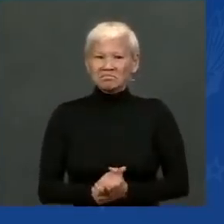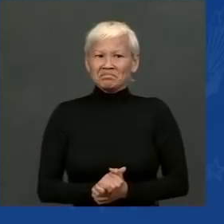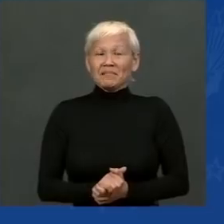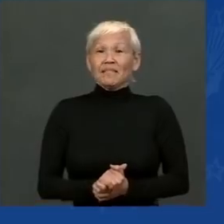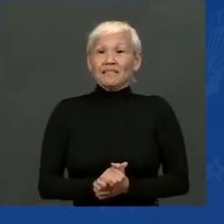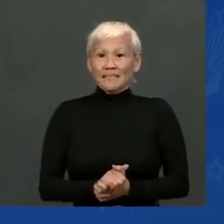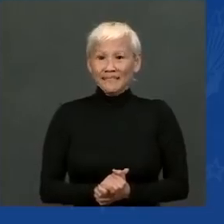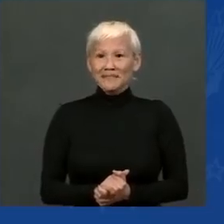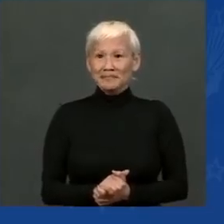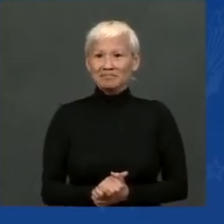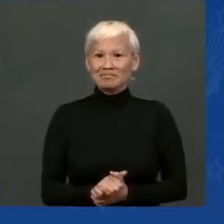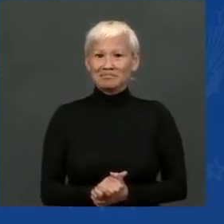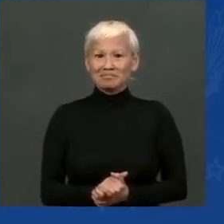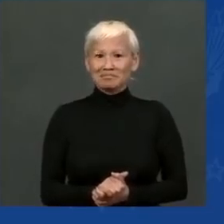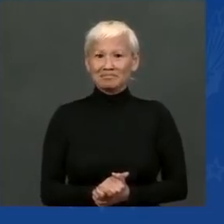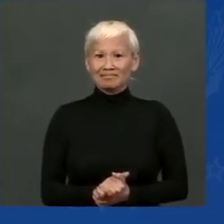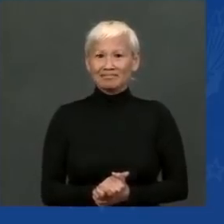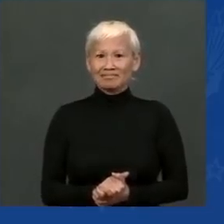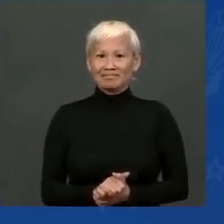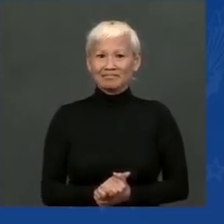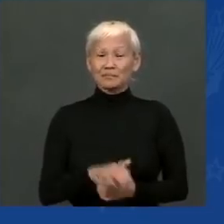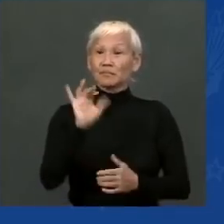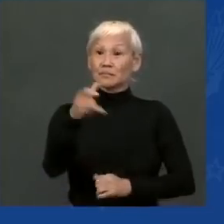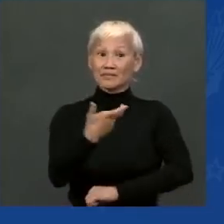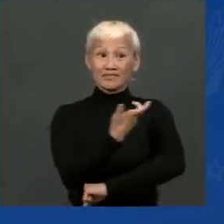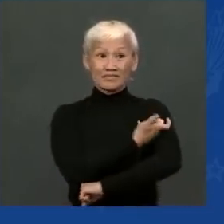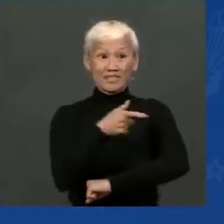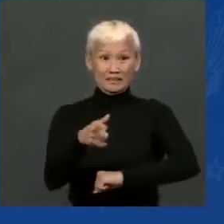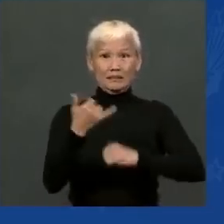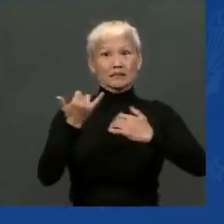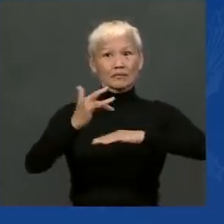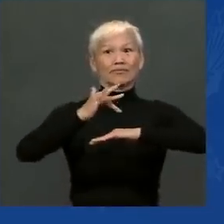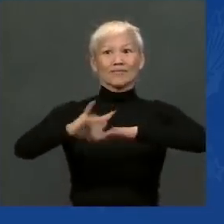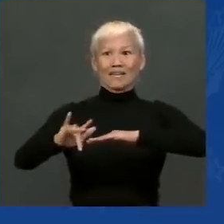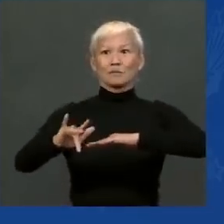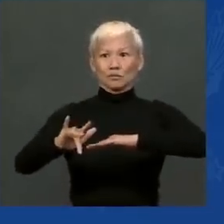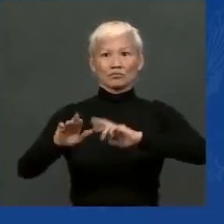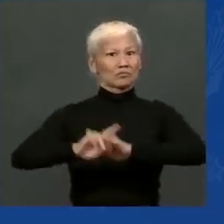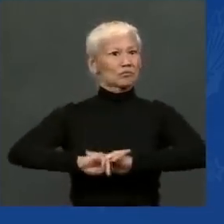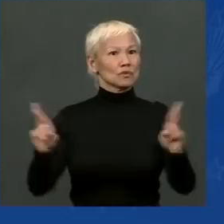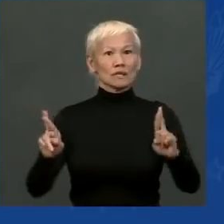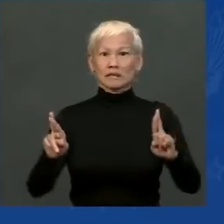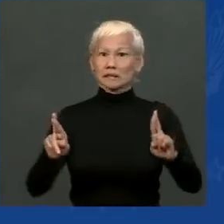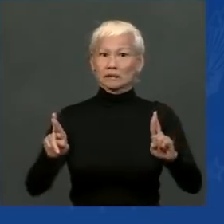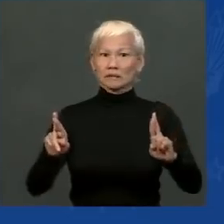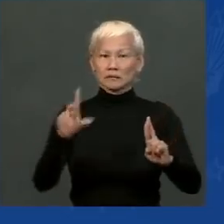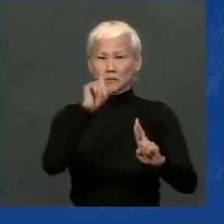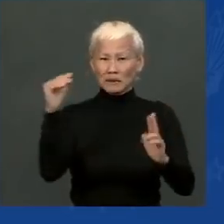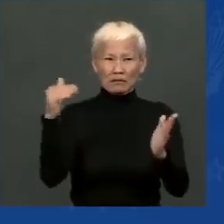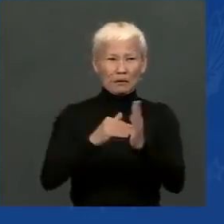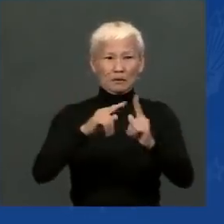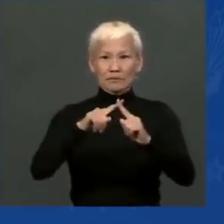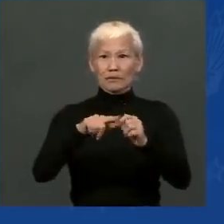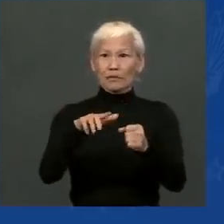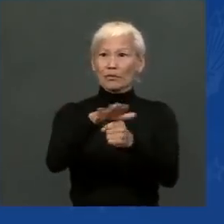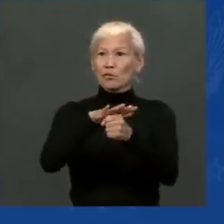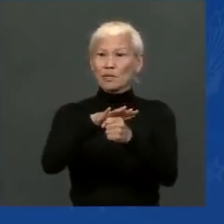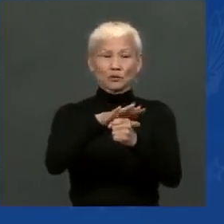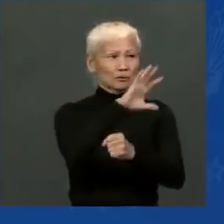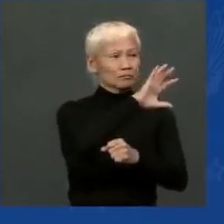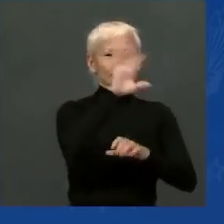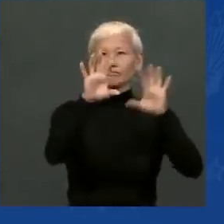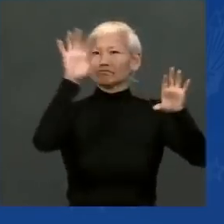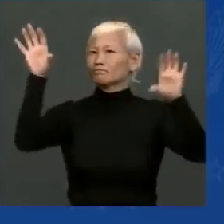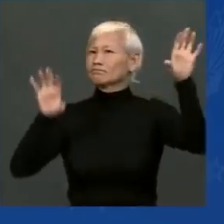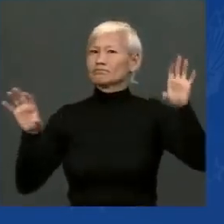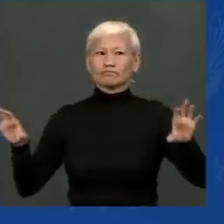— will be available at approximately 20,000 locations around the country. These include places